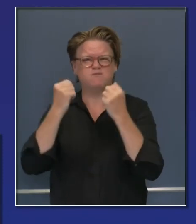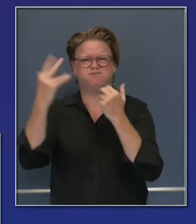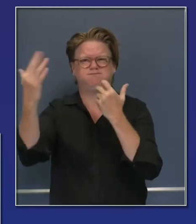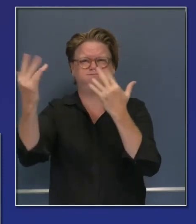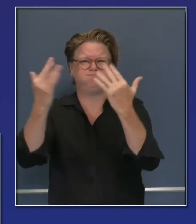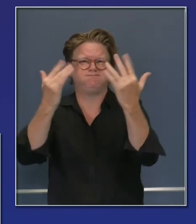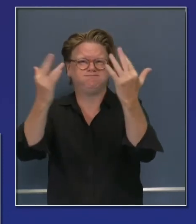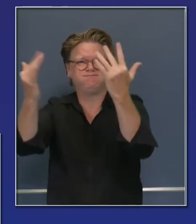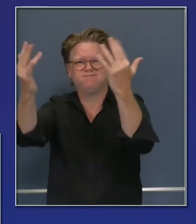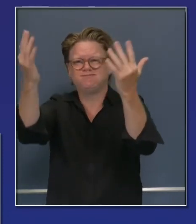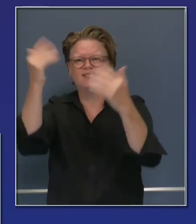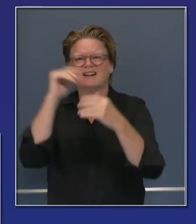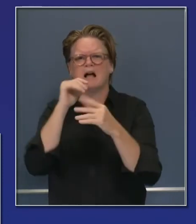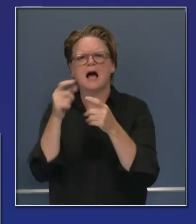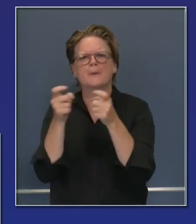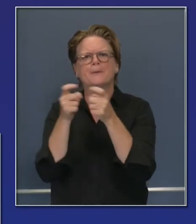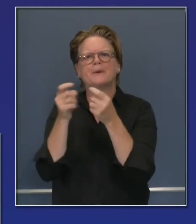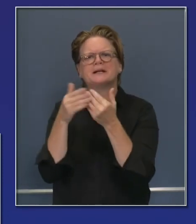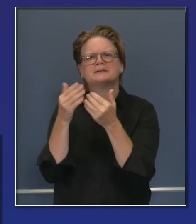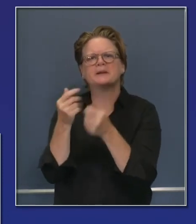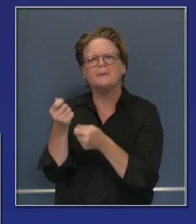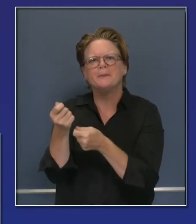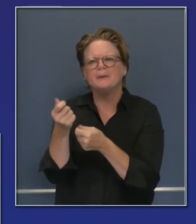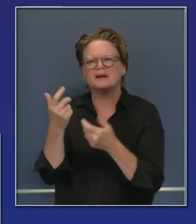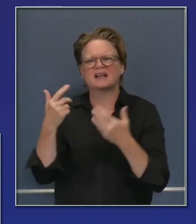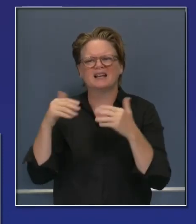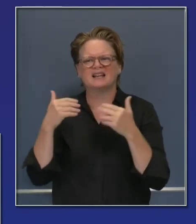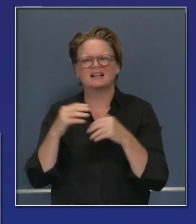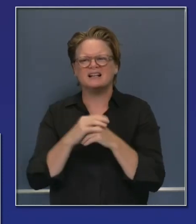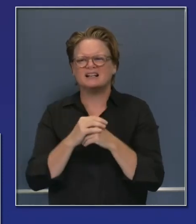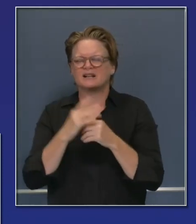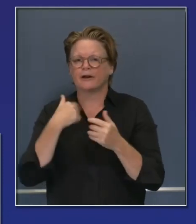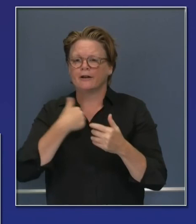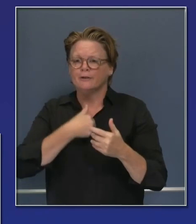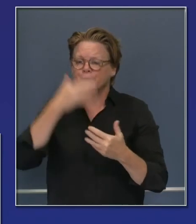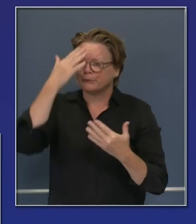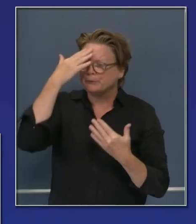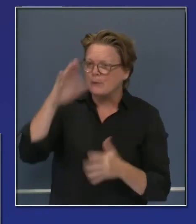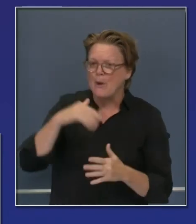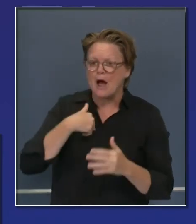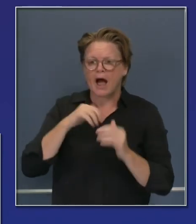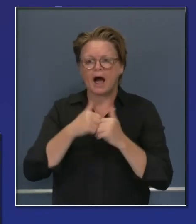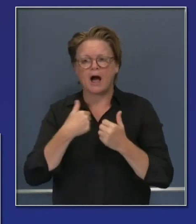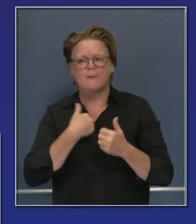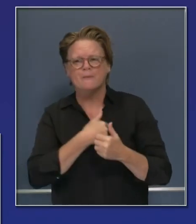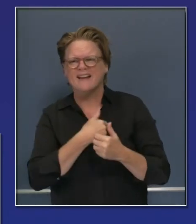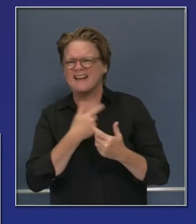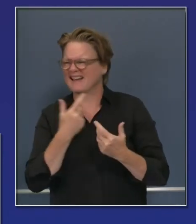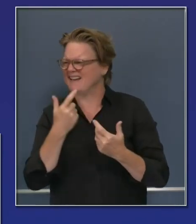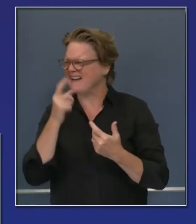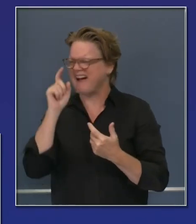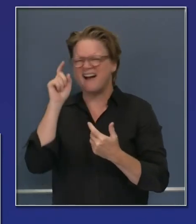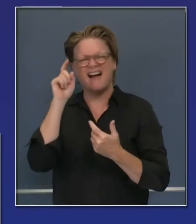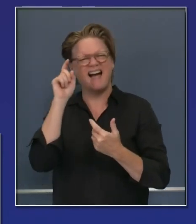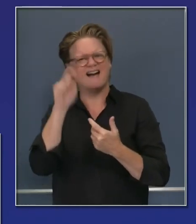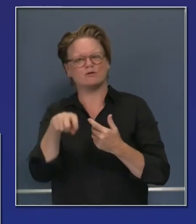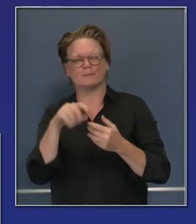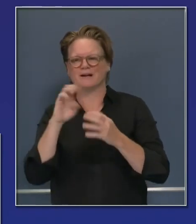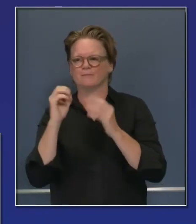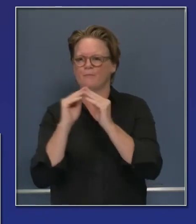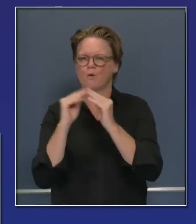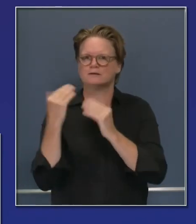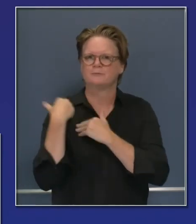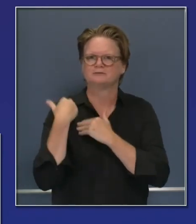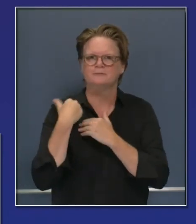not naive about forestry practices over the course of the last hundred years. I'm not naive about the impact of structures and the